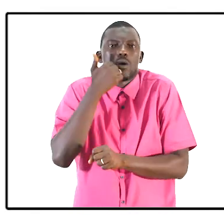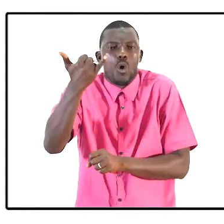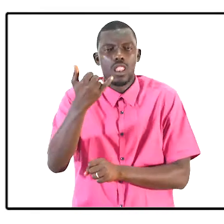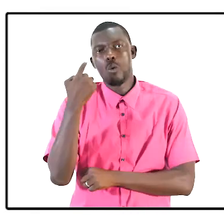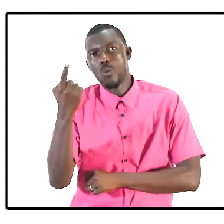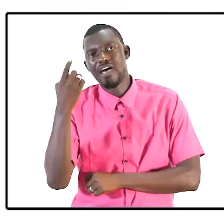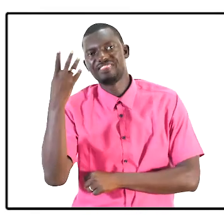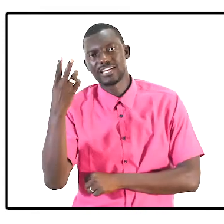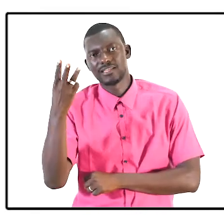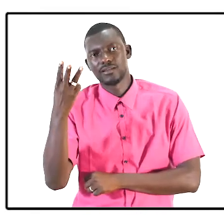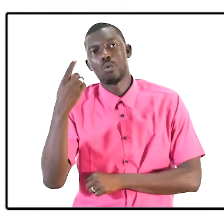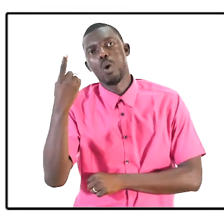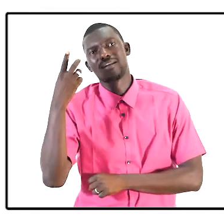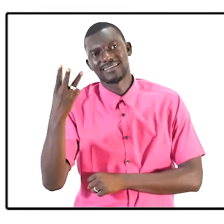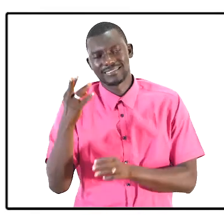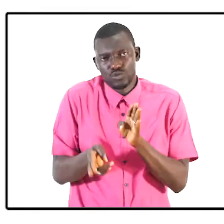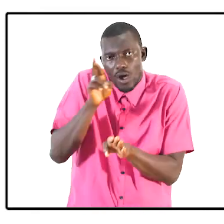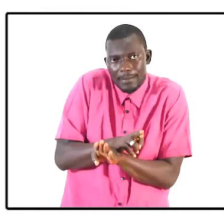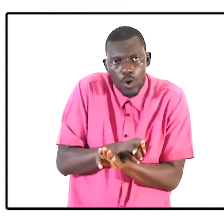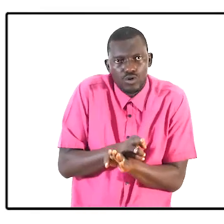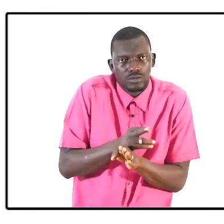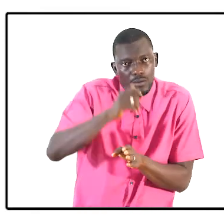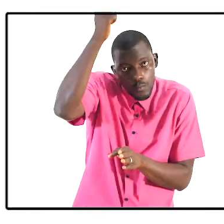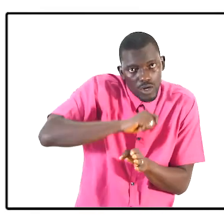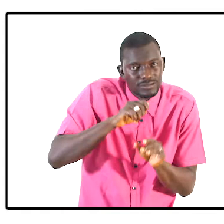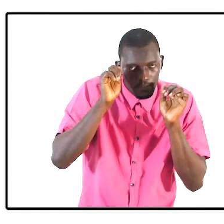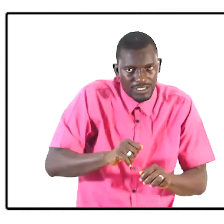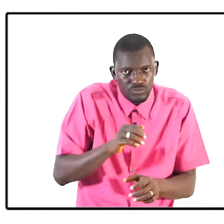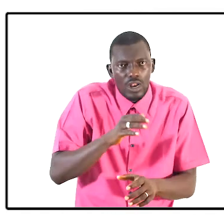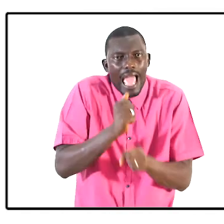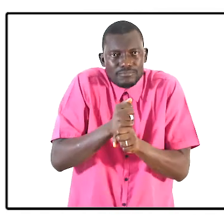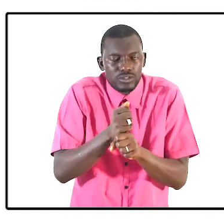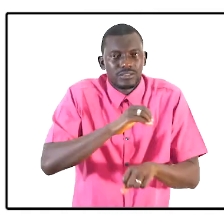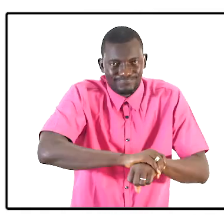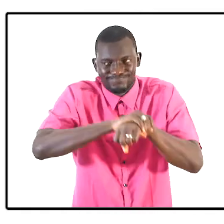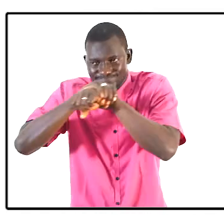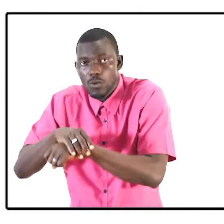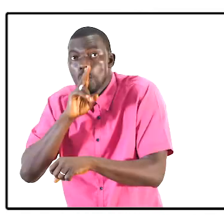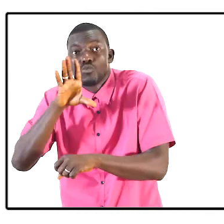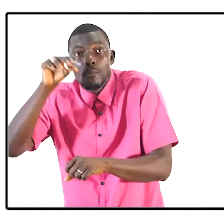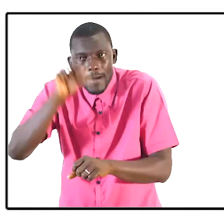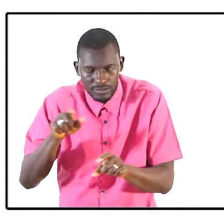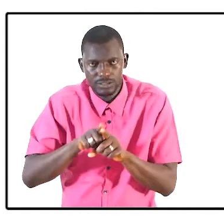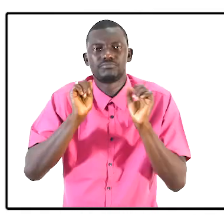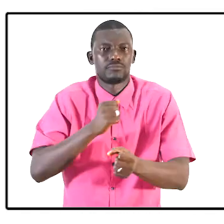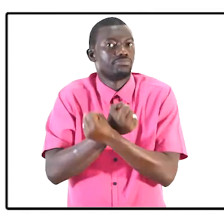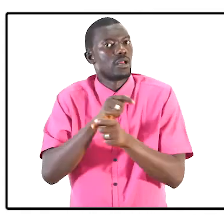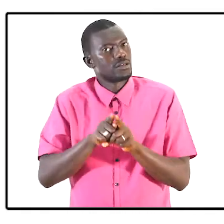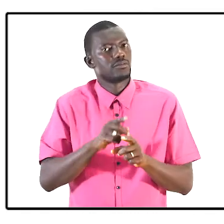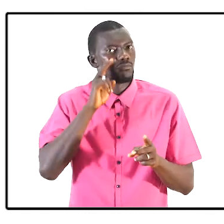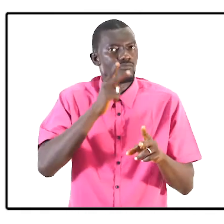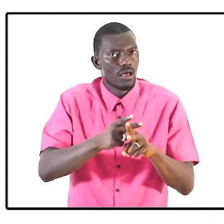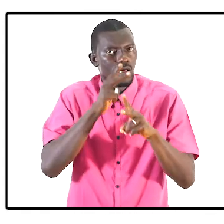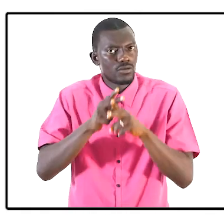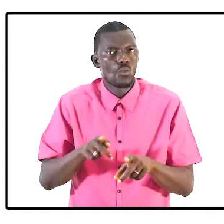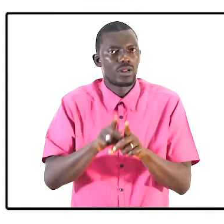1313 to report cases, to ask for support and to seek assistance with